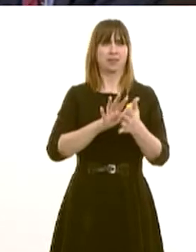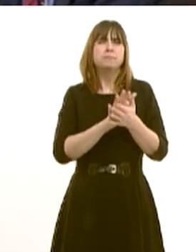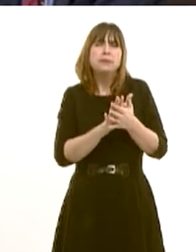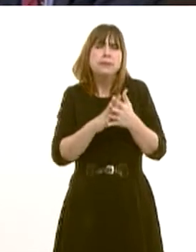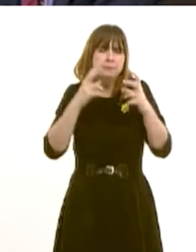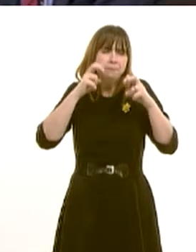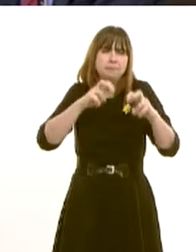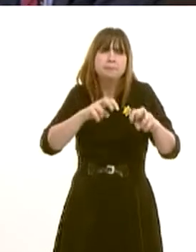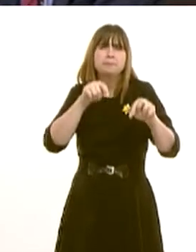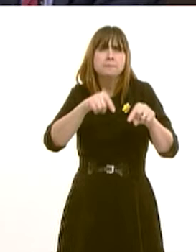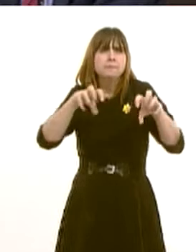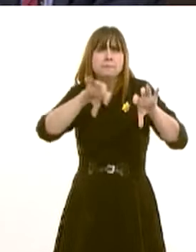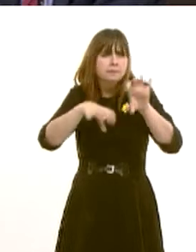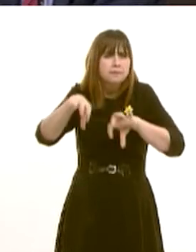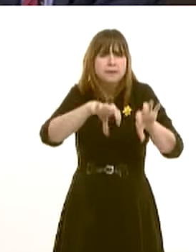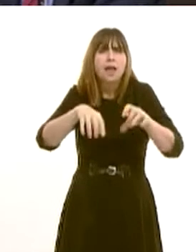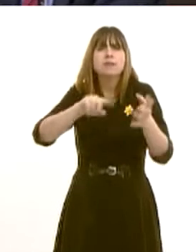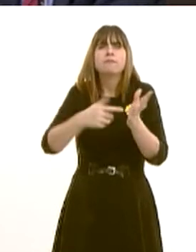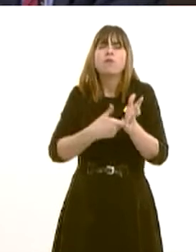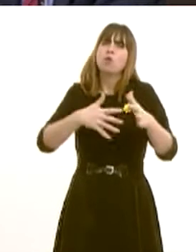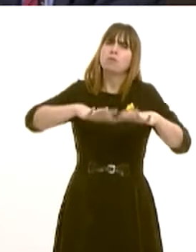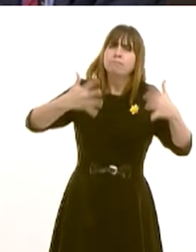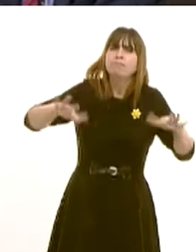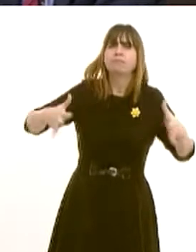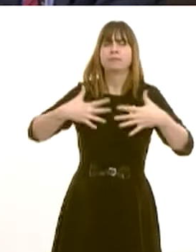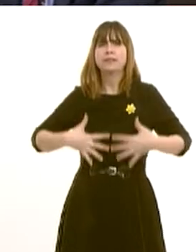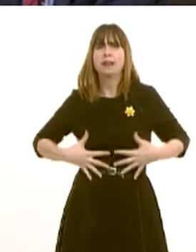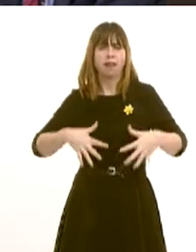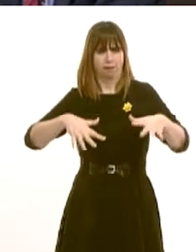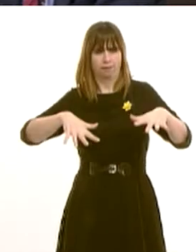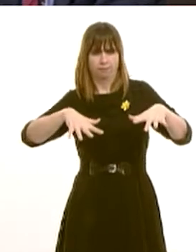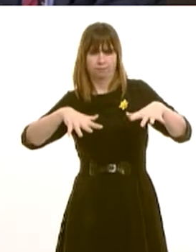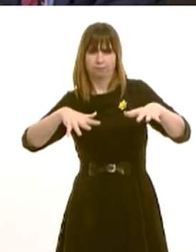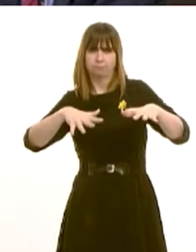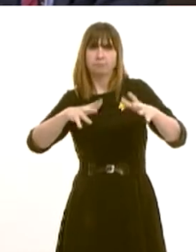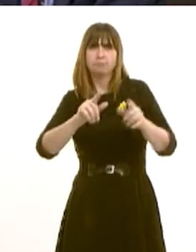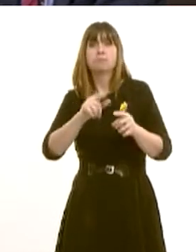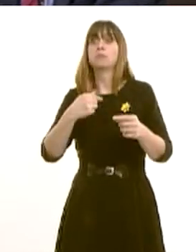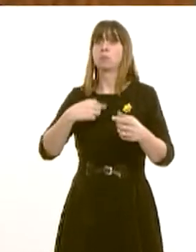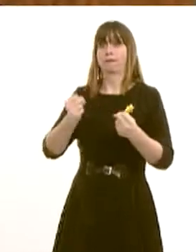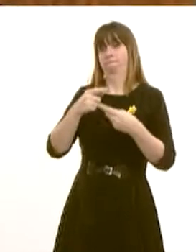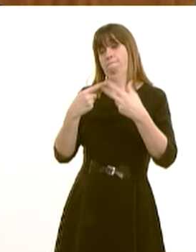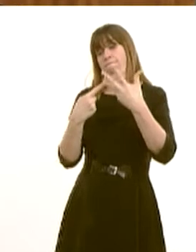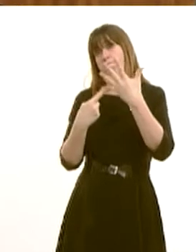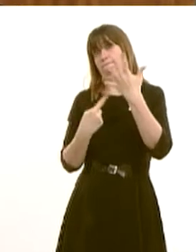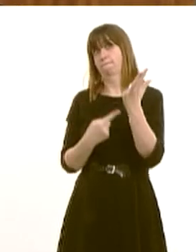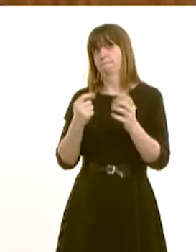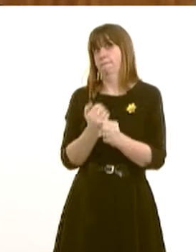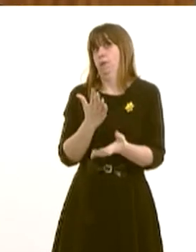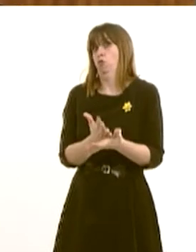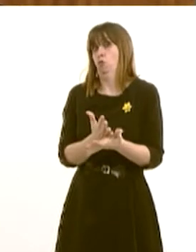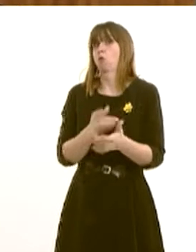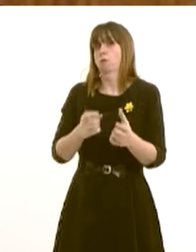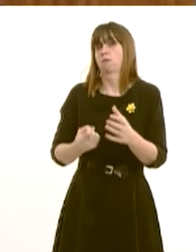biotech investment into Wales, including funding, proposition strengthening and ecosystem development. I'm grateful the first minister for his